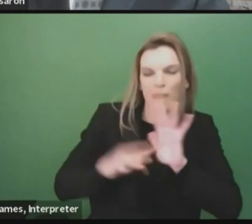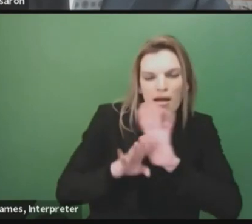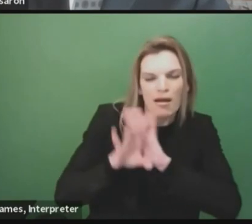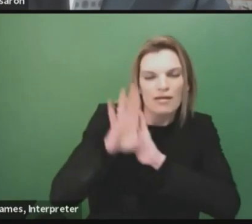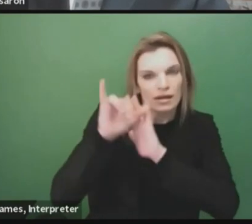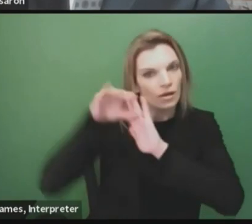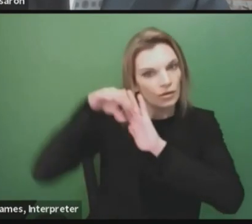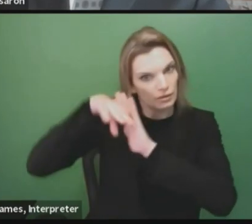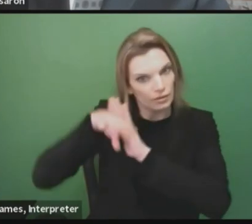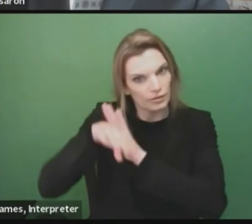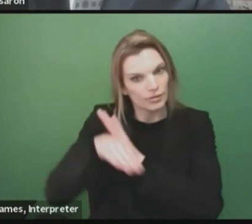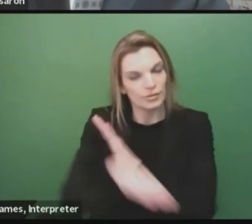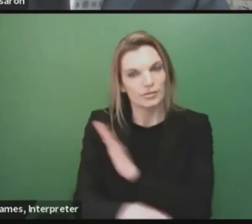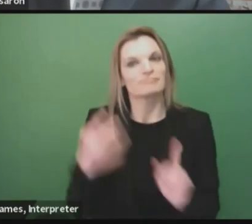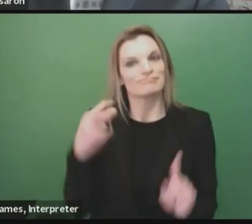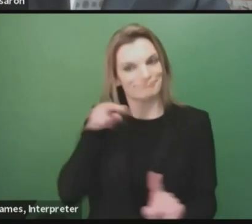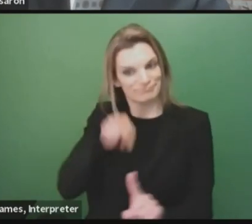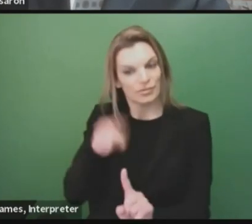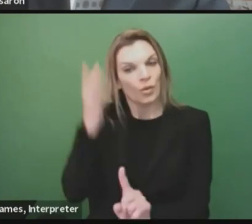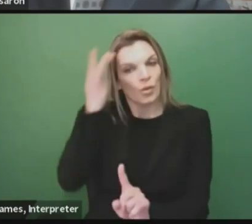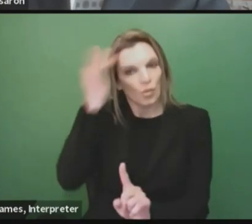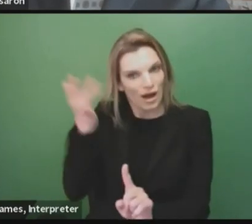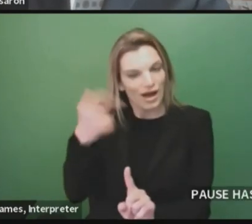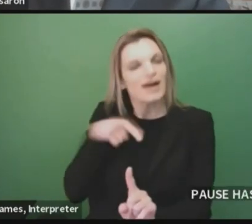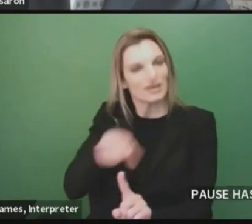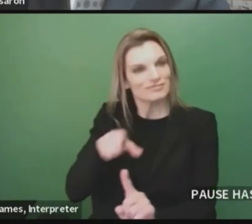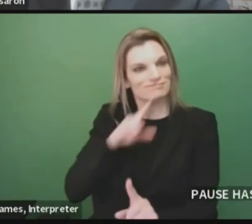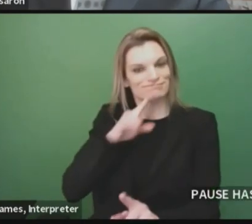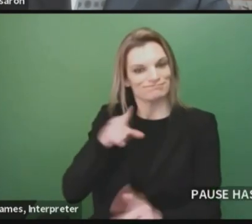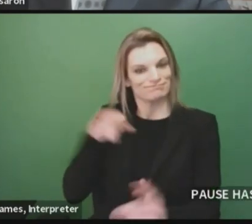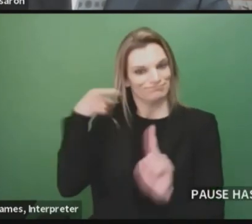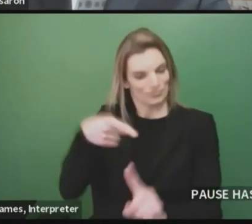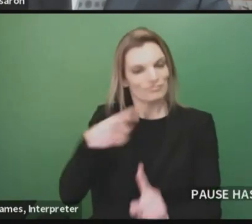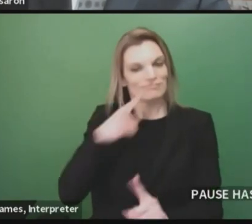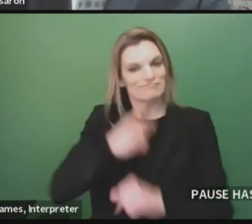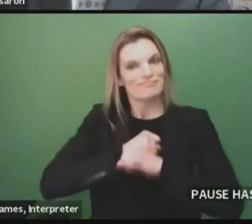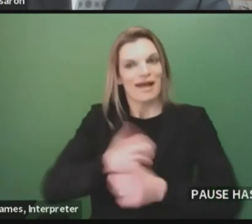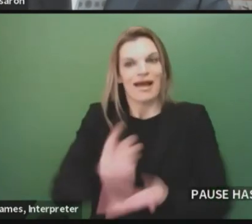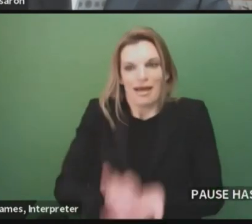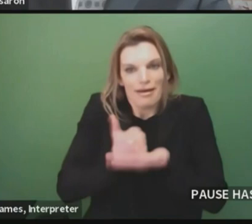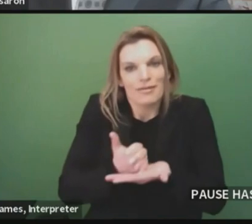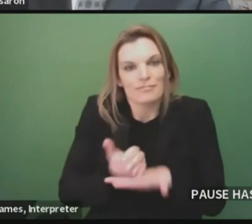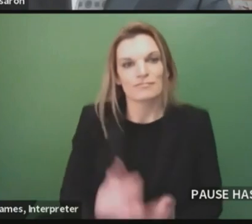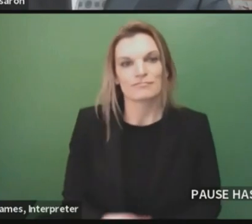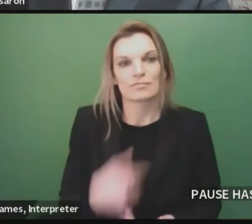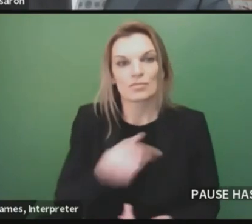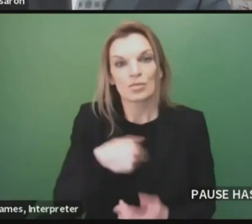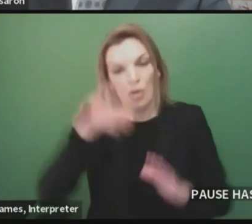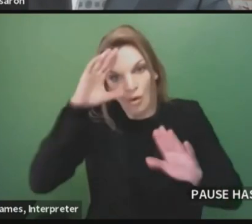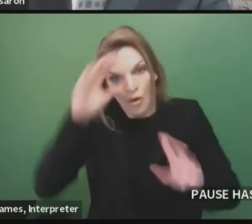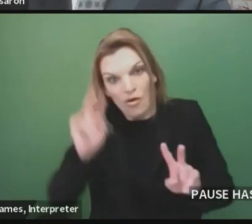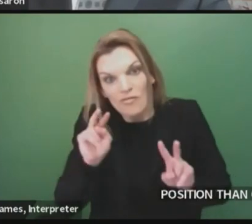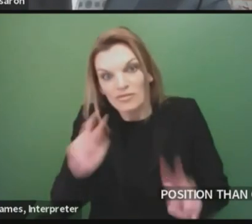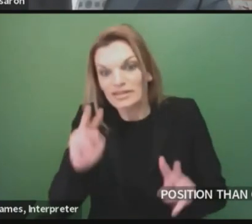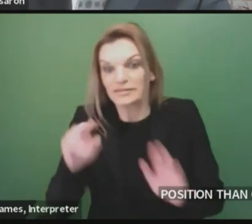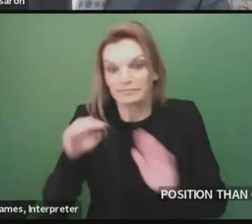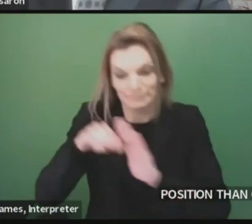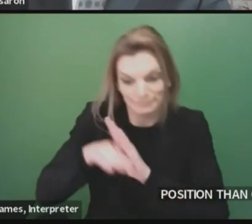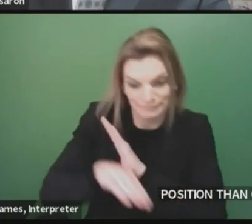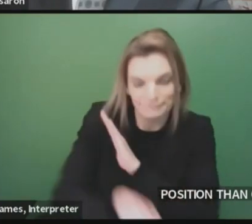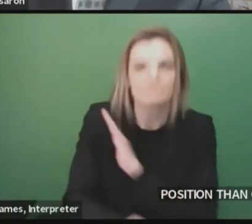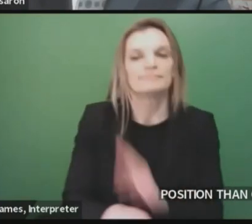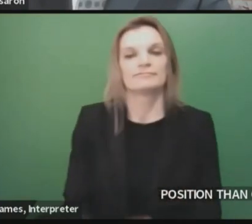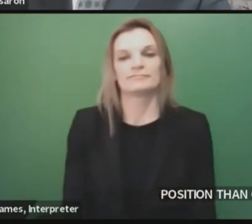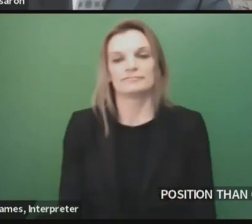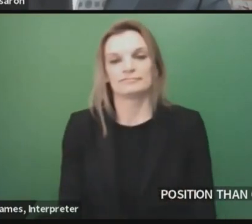And my hope is that we see these numbers continue and that we're able to re-engage more fully those sectors. But none has been shut down.